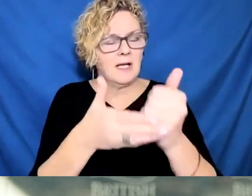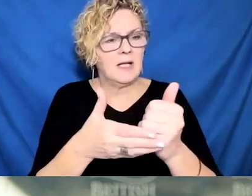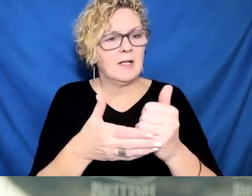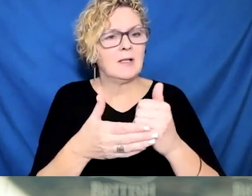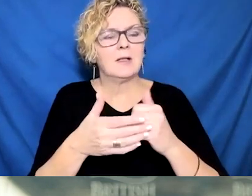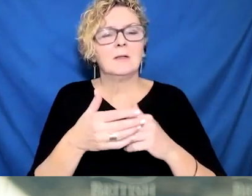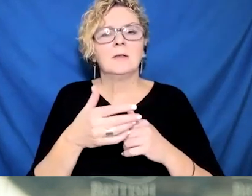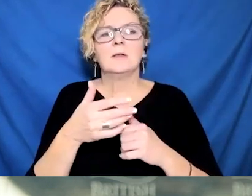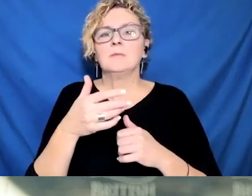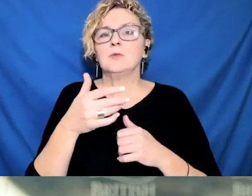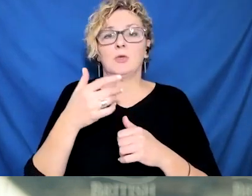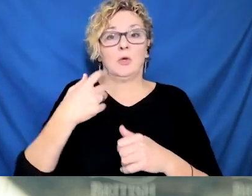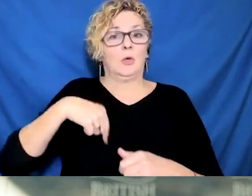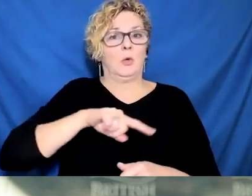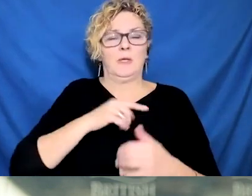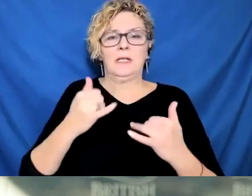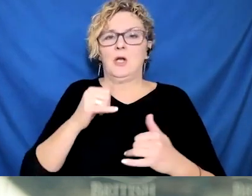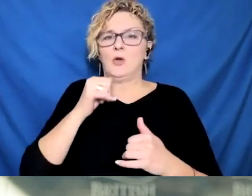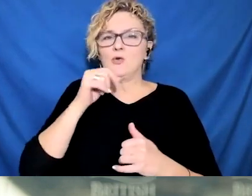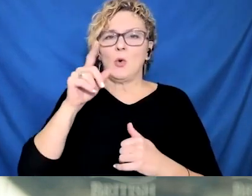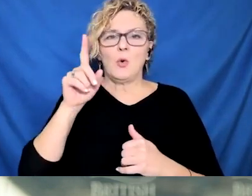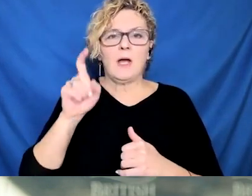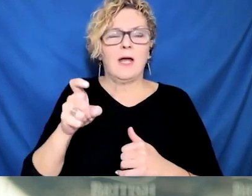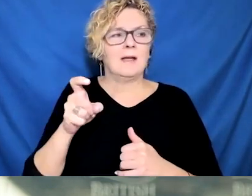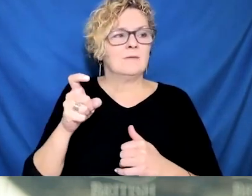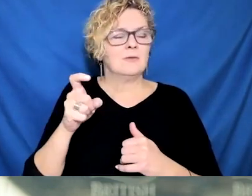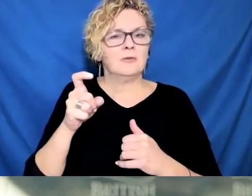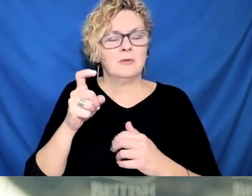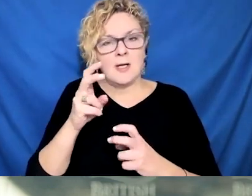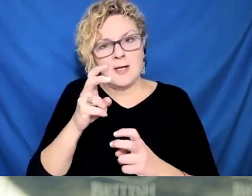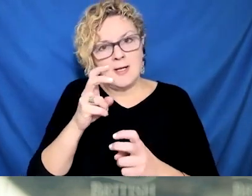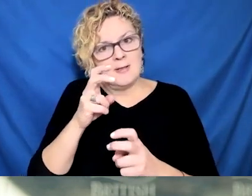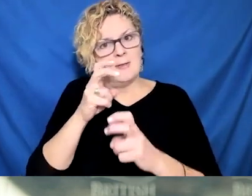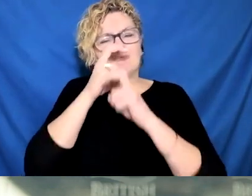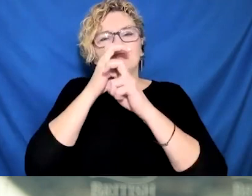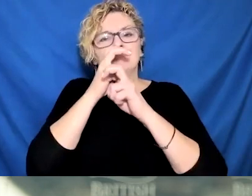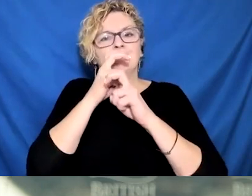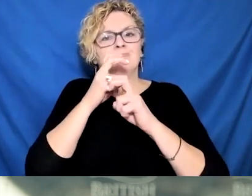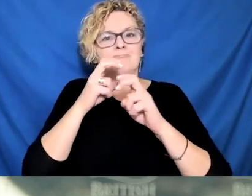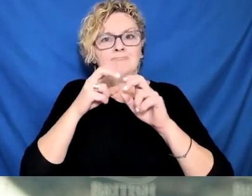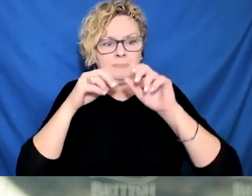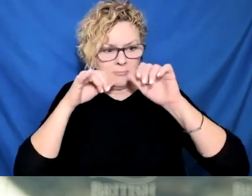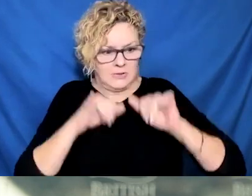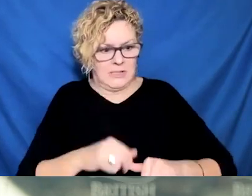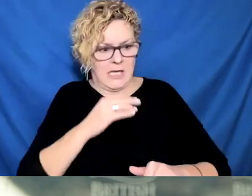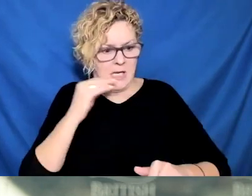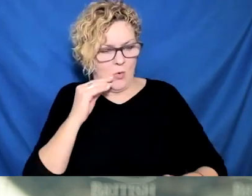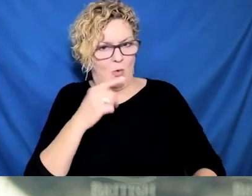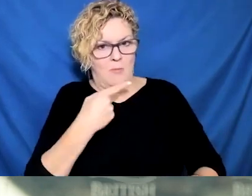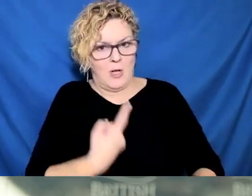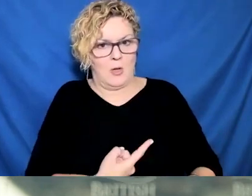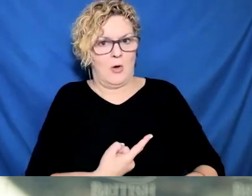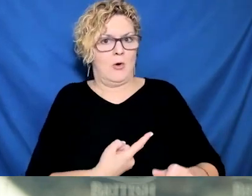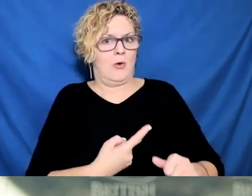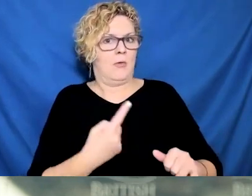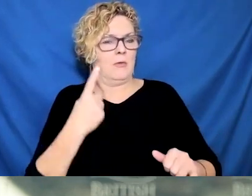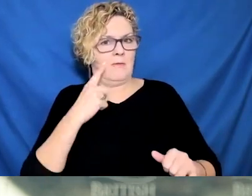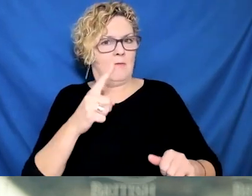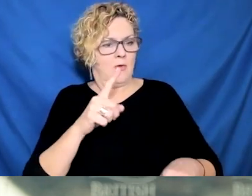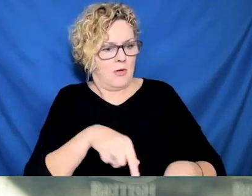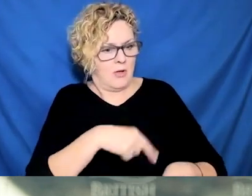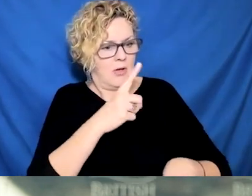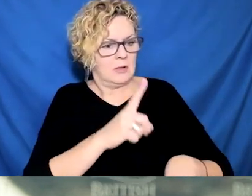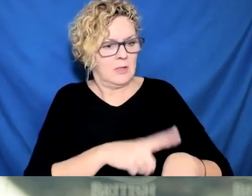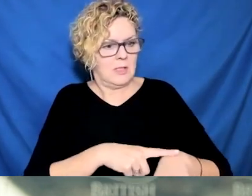workers and healthcare system and on rapid tests. I did want to note and that the charts